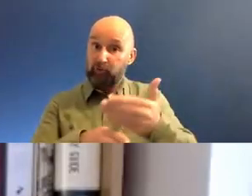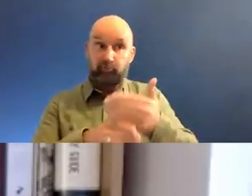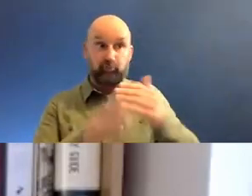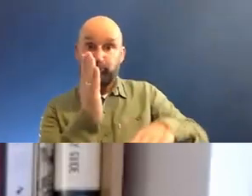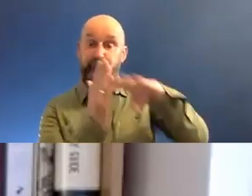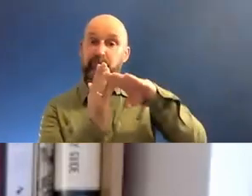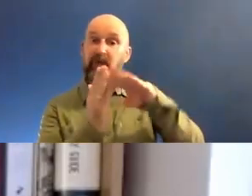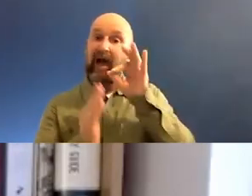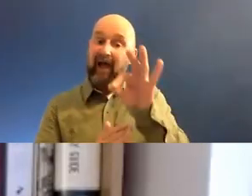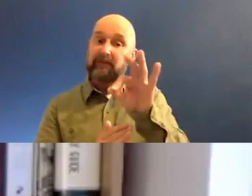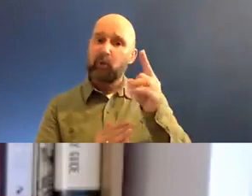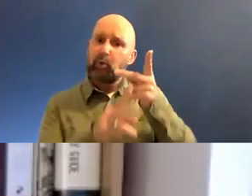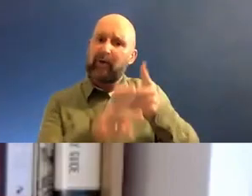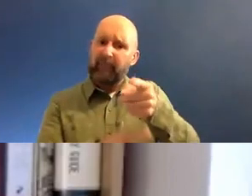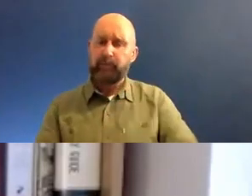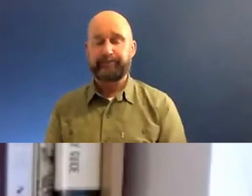to. Rabia, can I ask you that question?